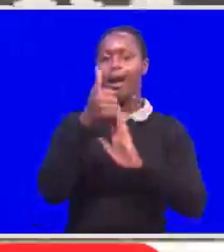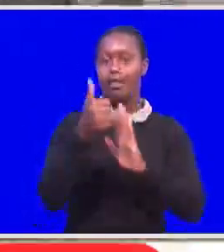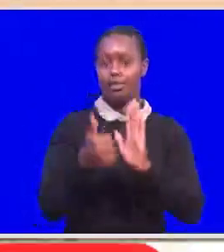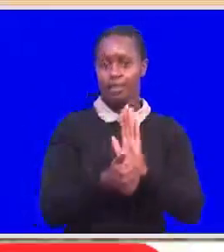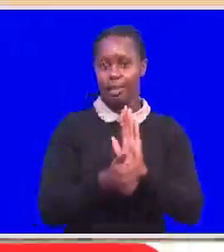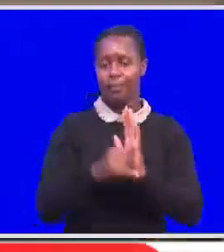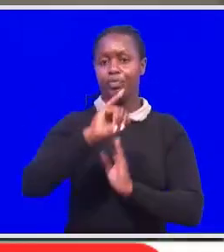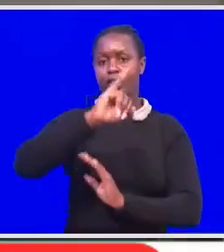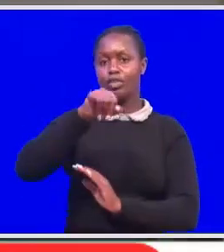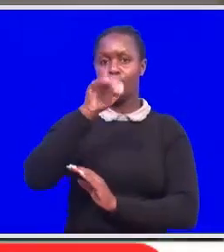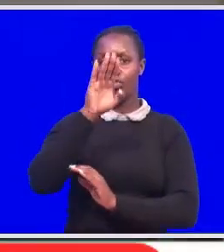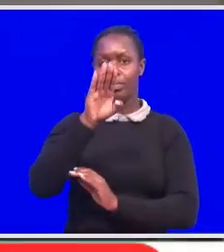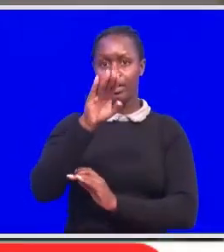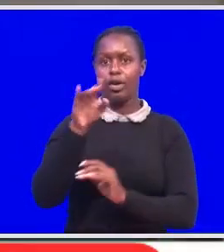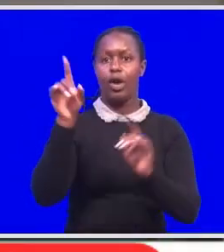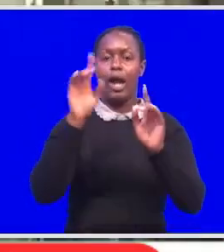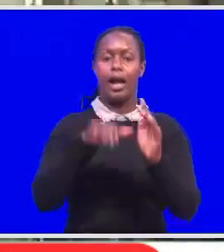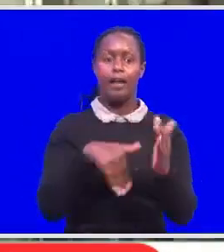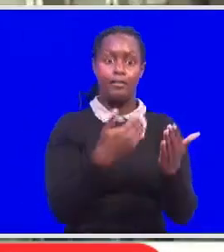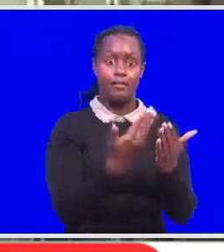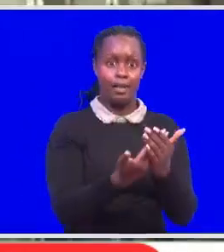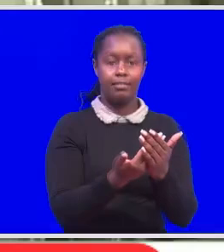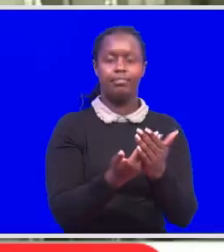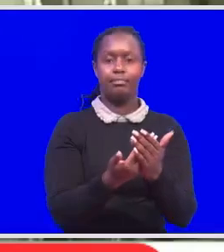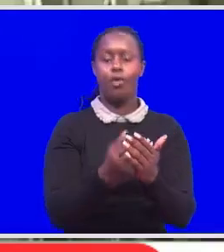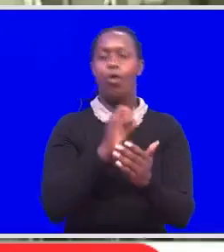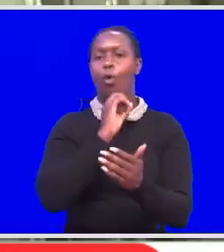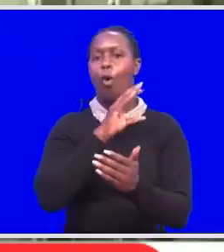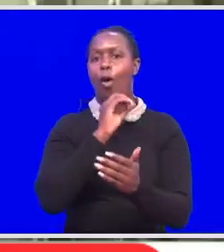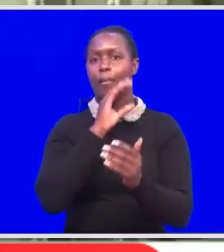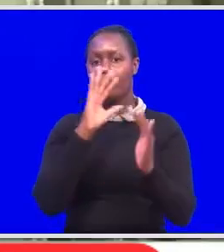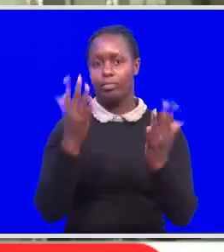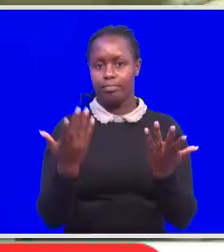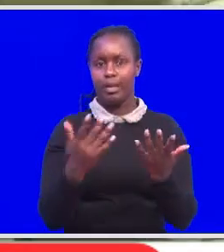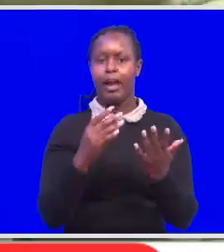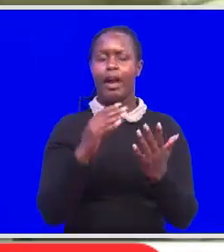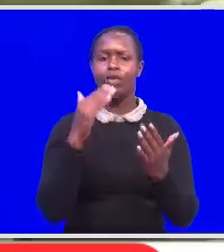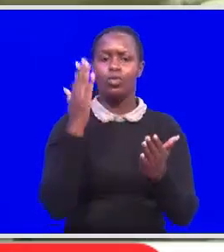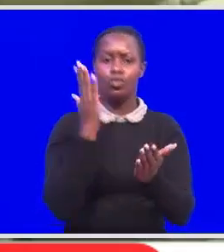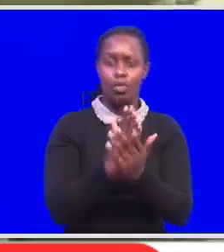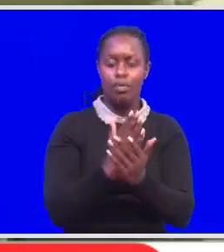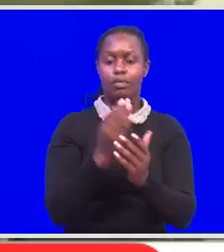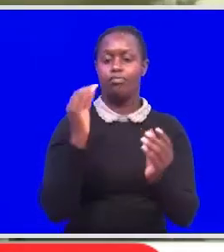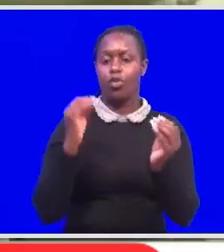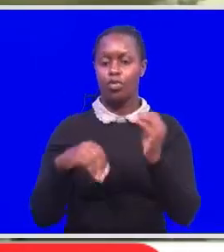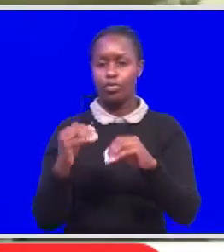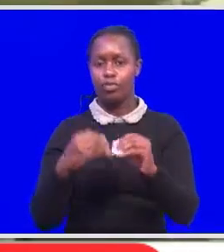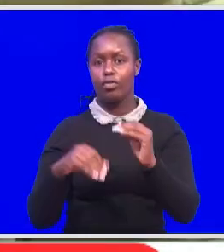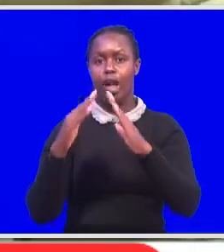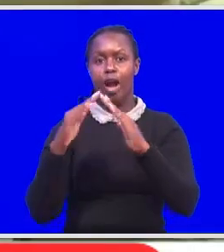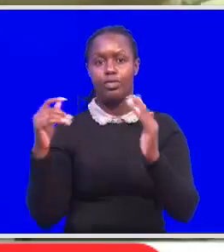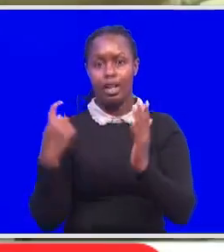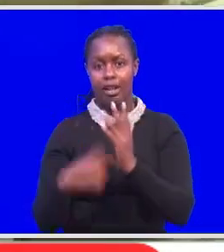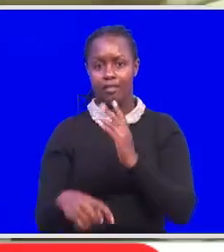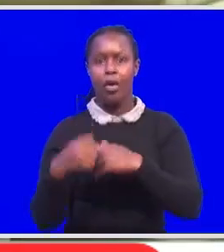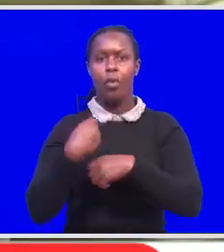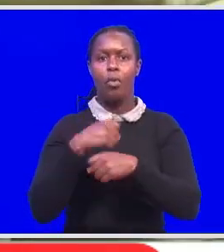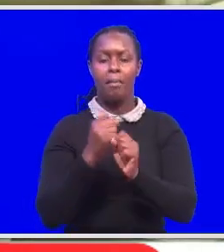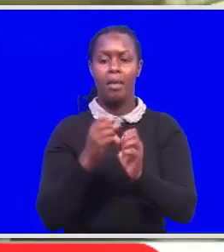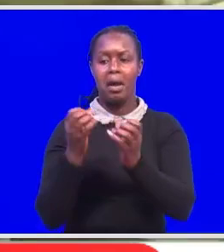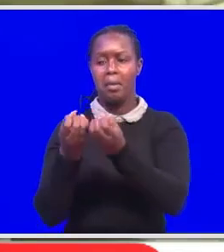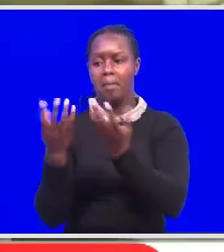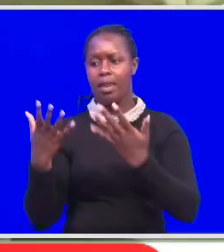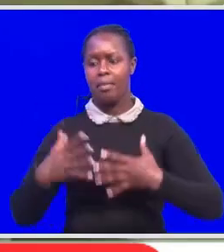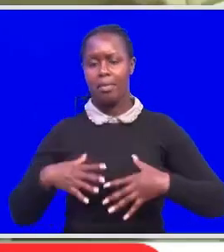Justin Muturi had filed an application complaining that stopping the housing contribution will deny many people job opportunities